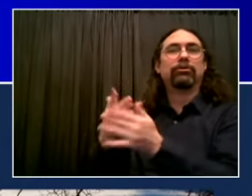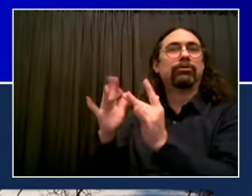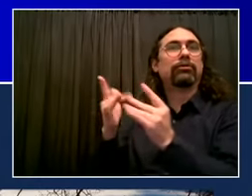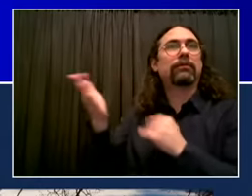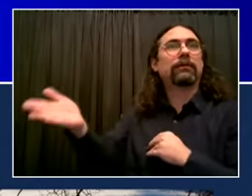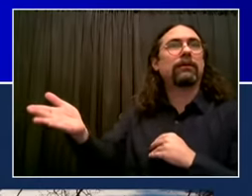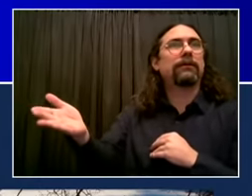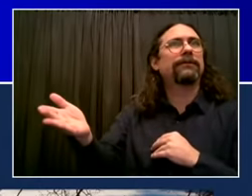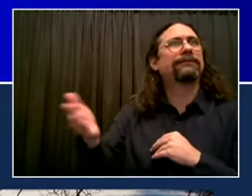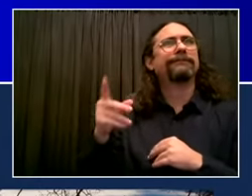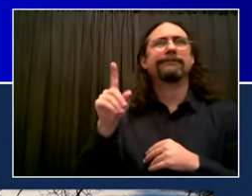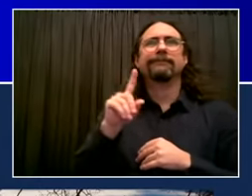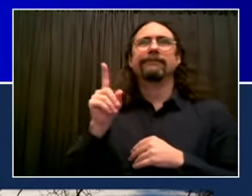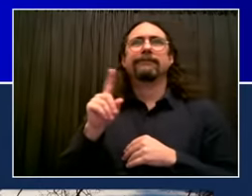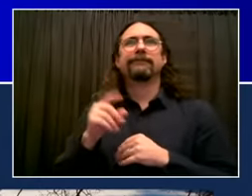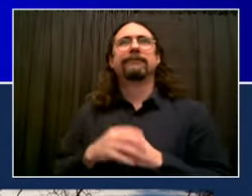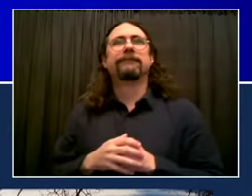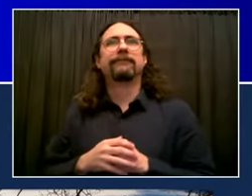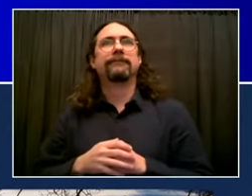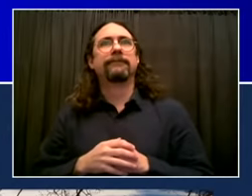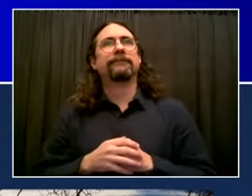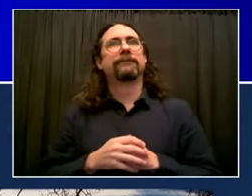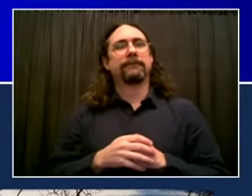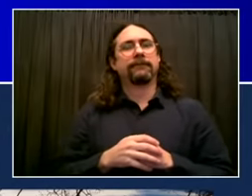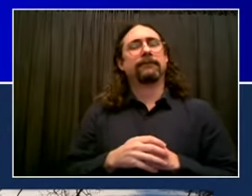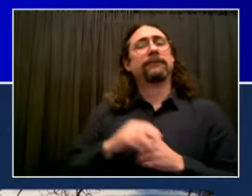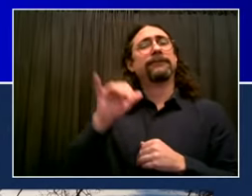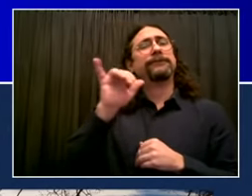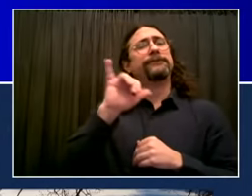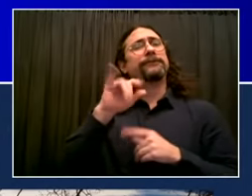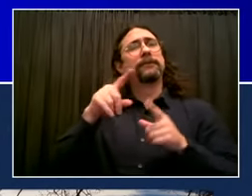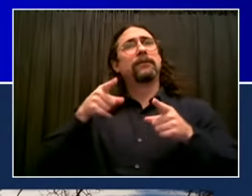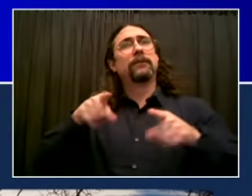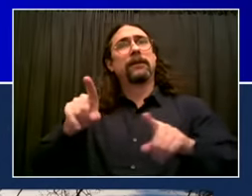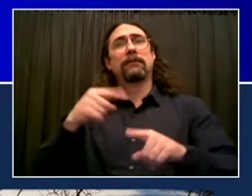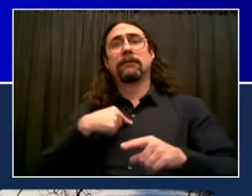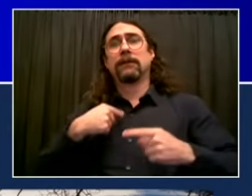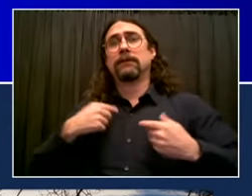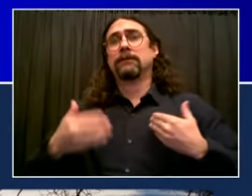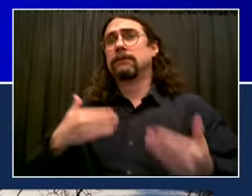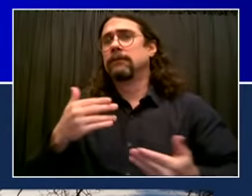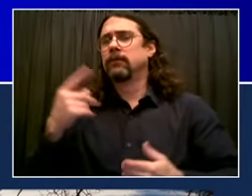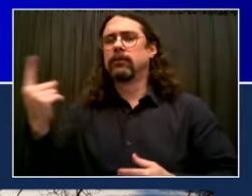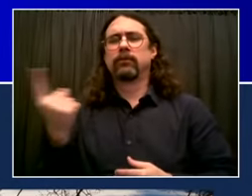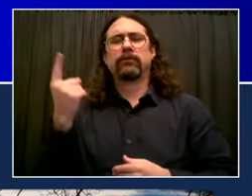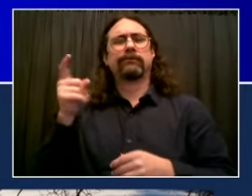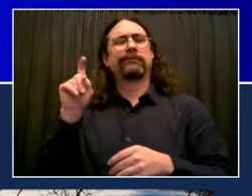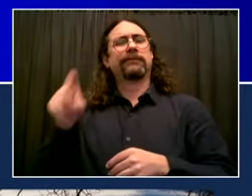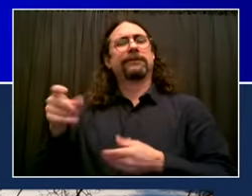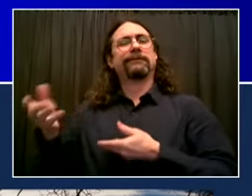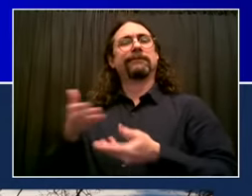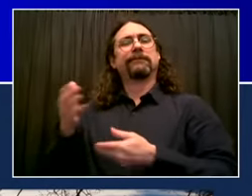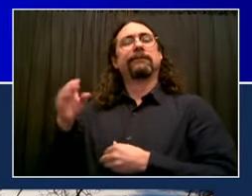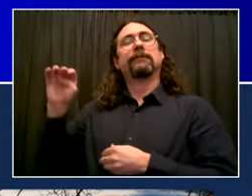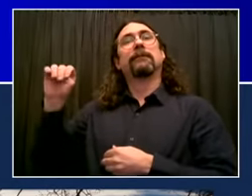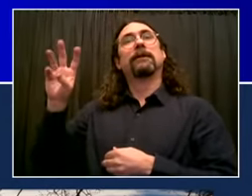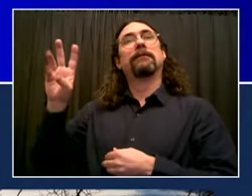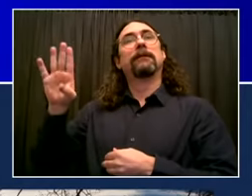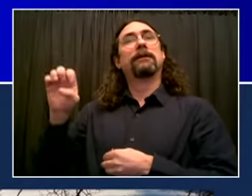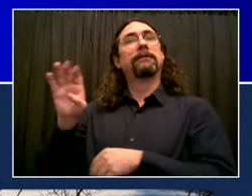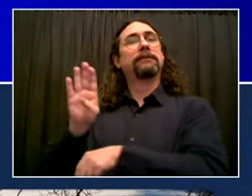do the kinds of things that will actually create economic fairness, and that they publicly report what they're doing.